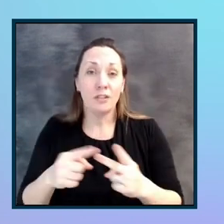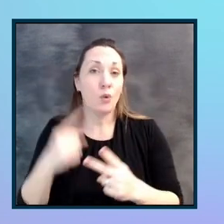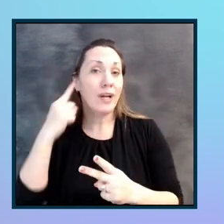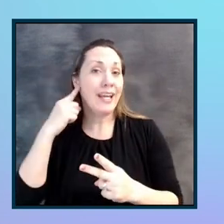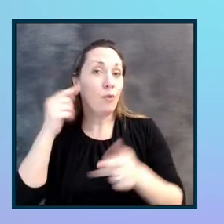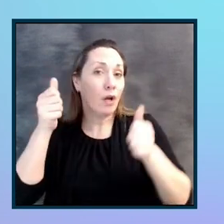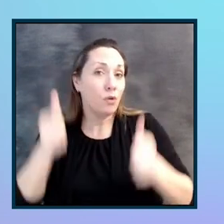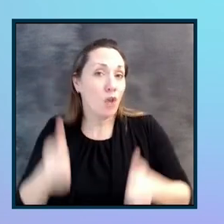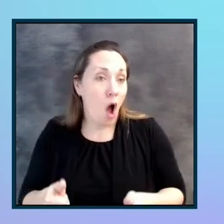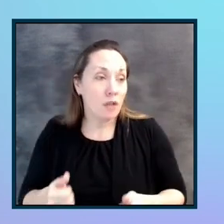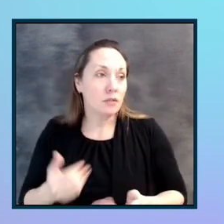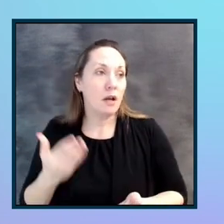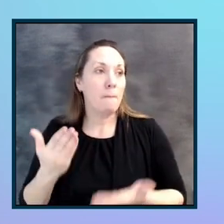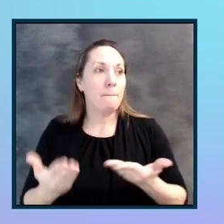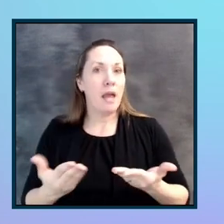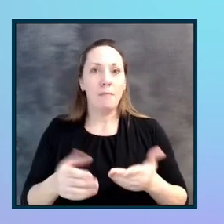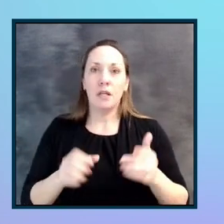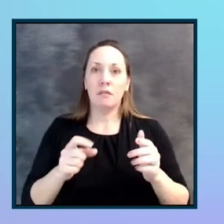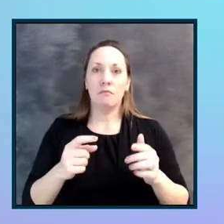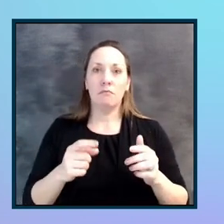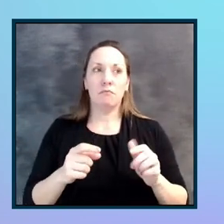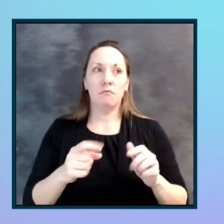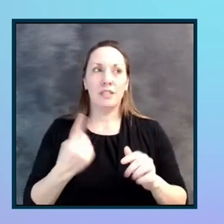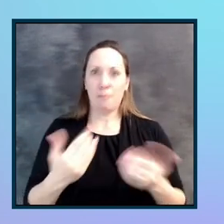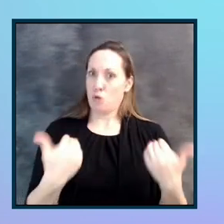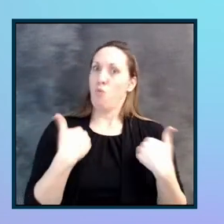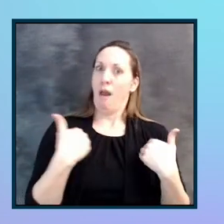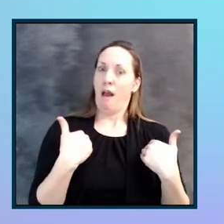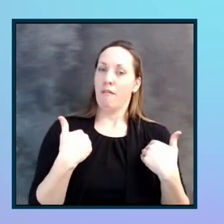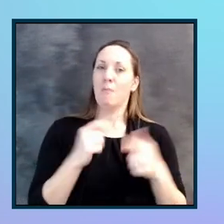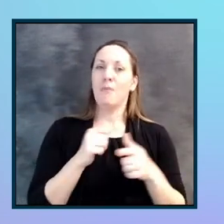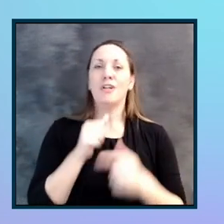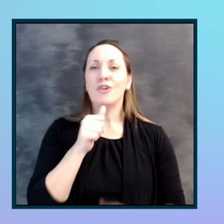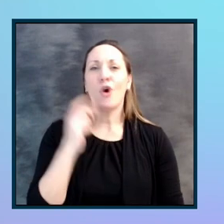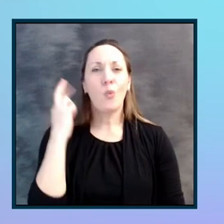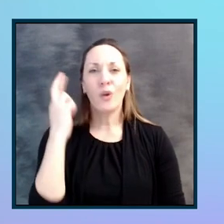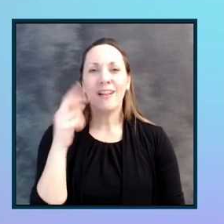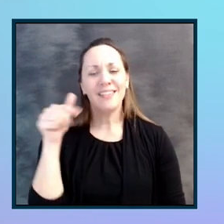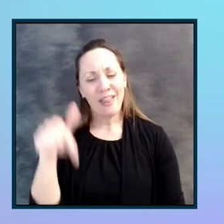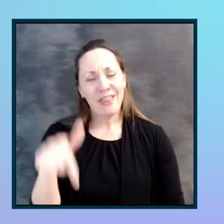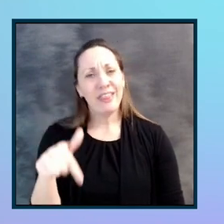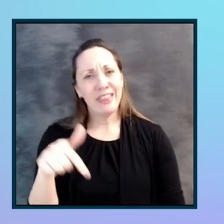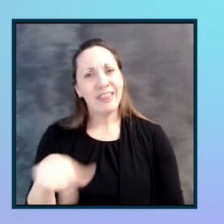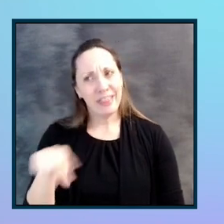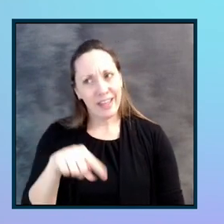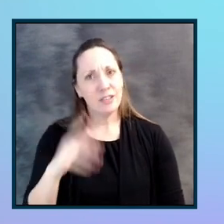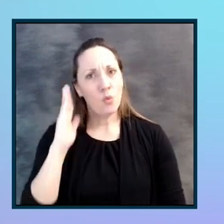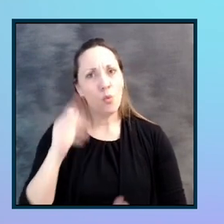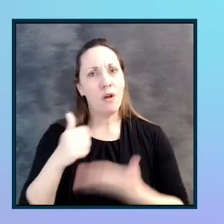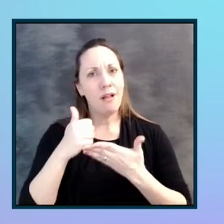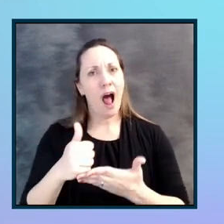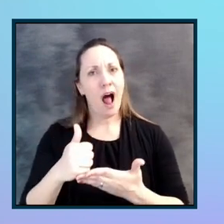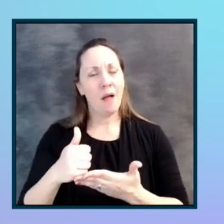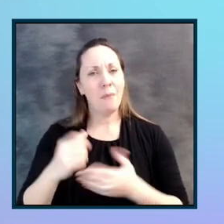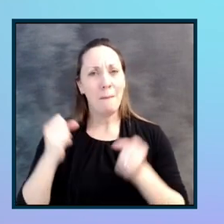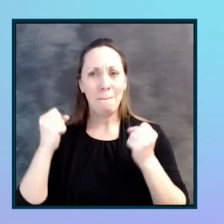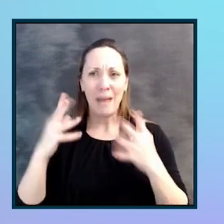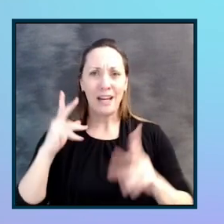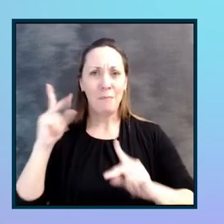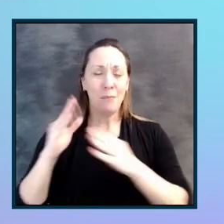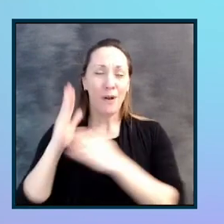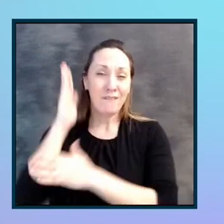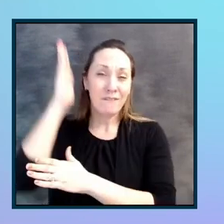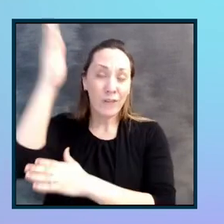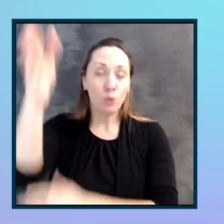disability that you might have. And you won't realize that this stuff will help generations of people ahead of us.